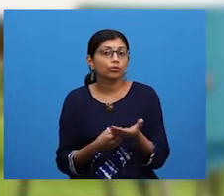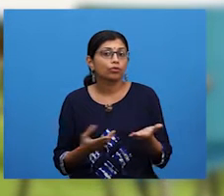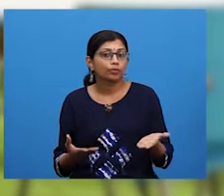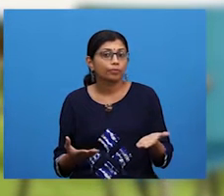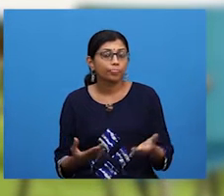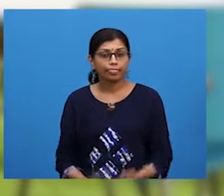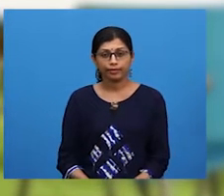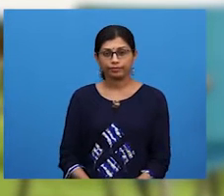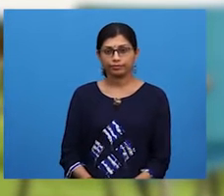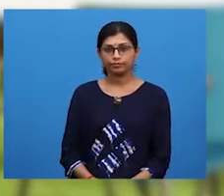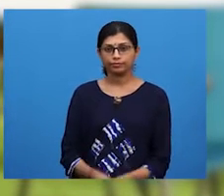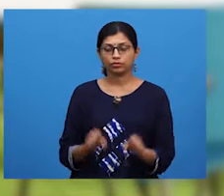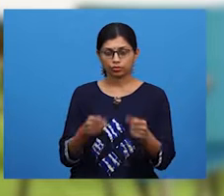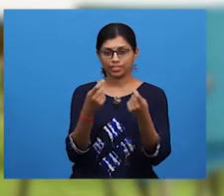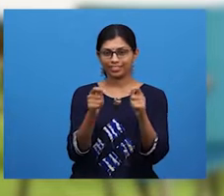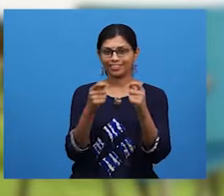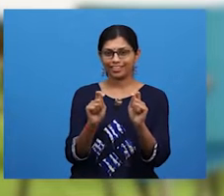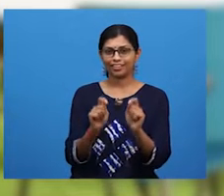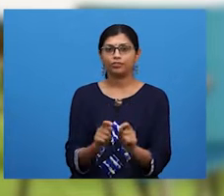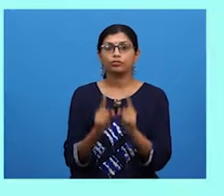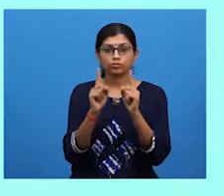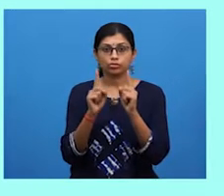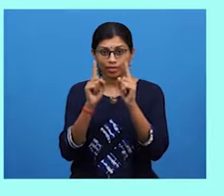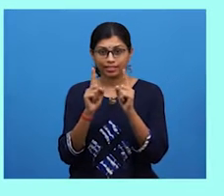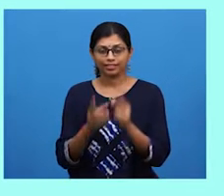You can try out these steps.